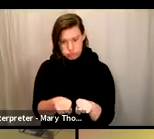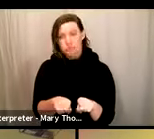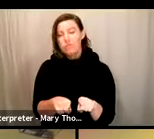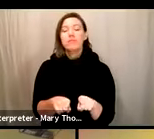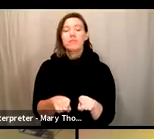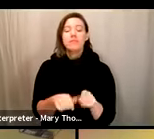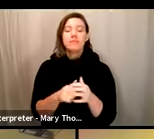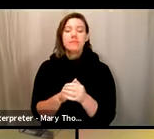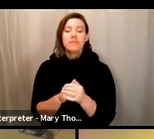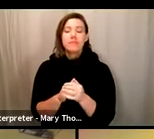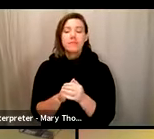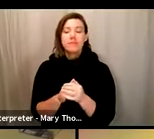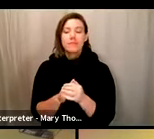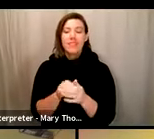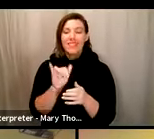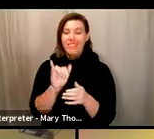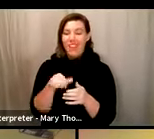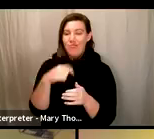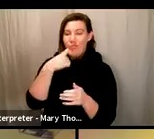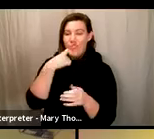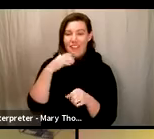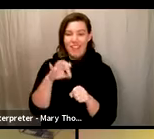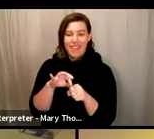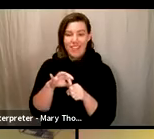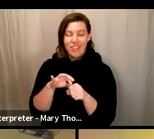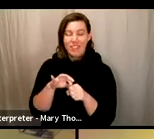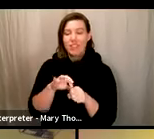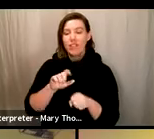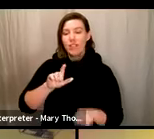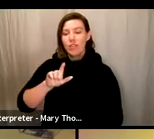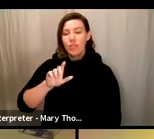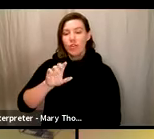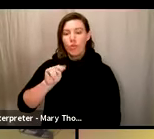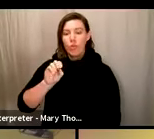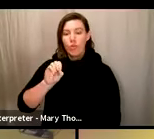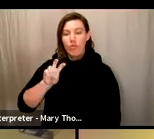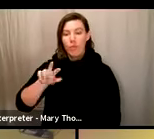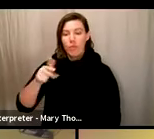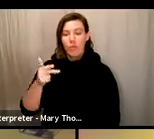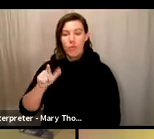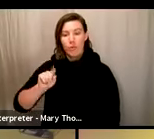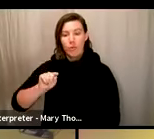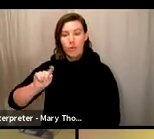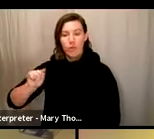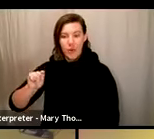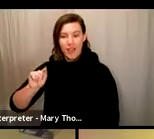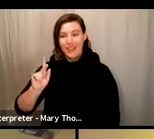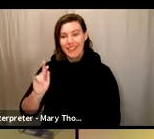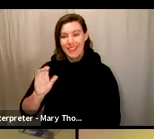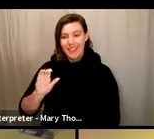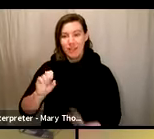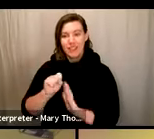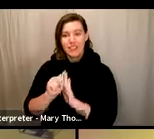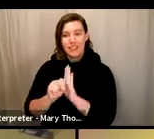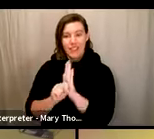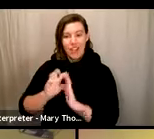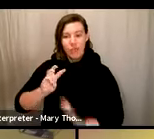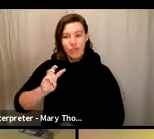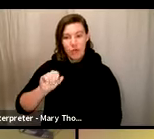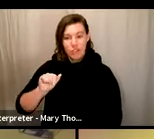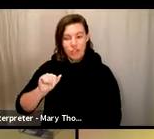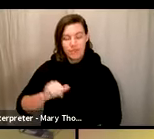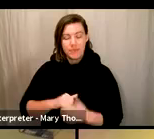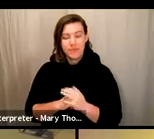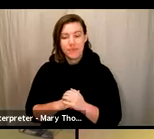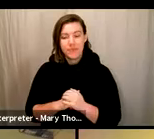November 3rd, 2020, in King County State of Washington, and that the following are the